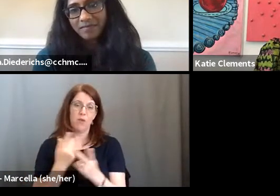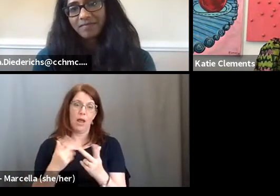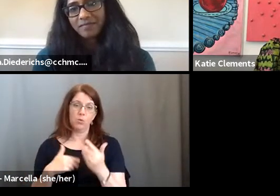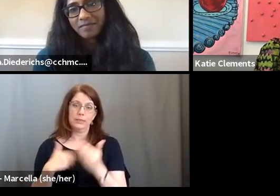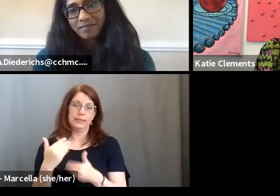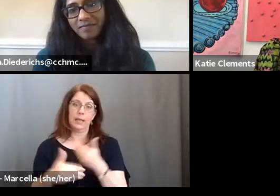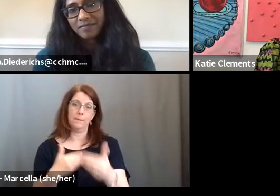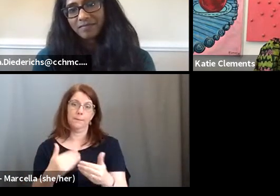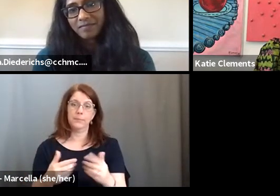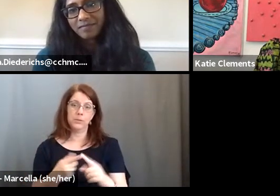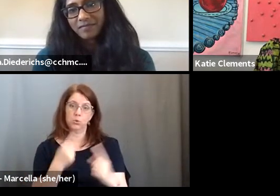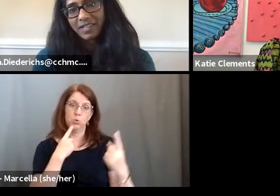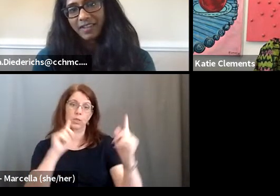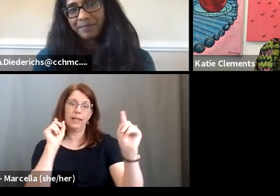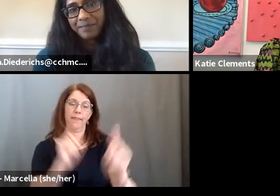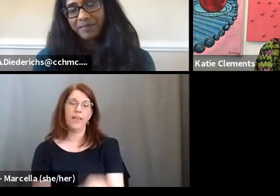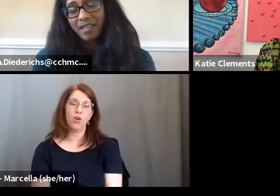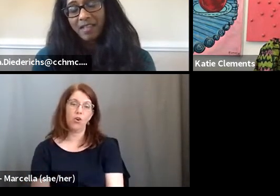to get there.